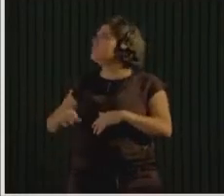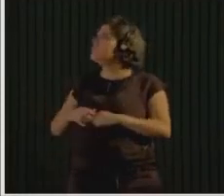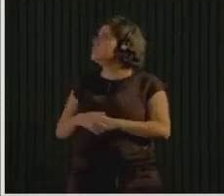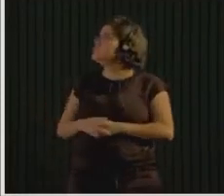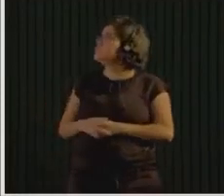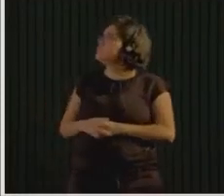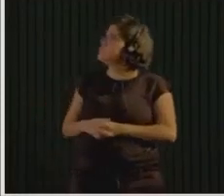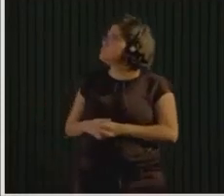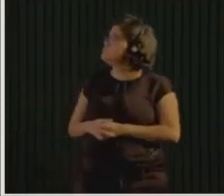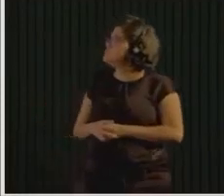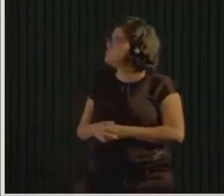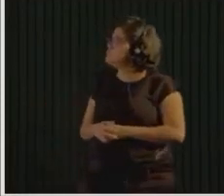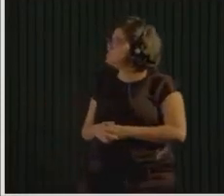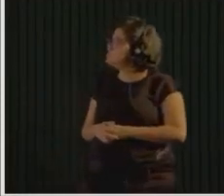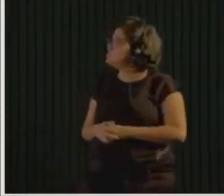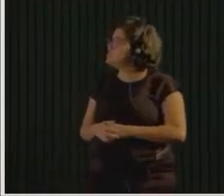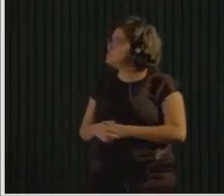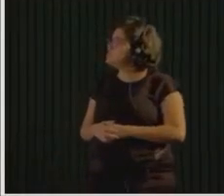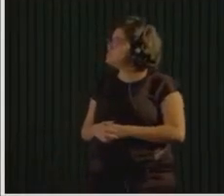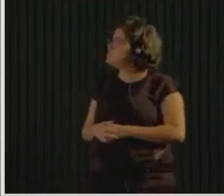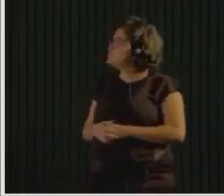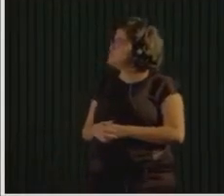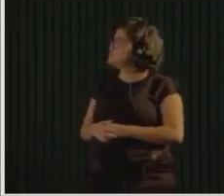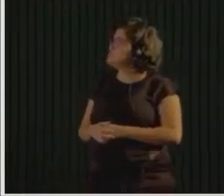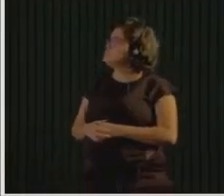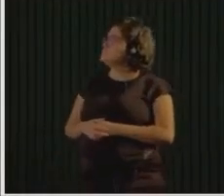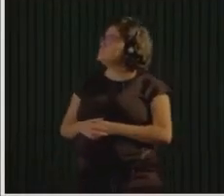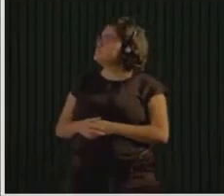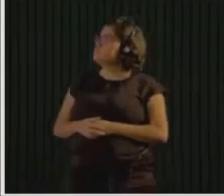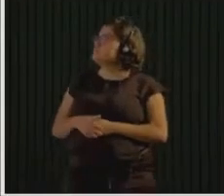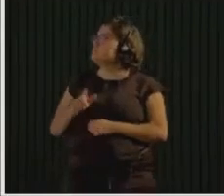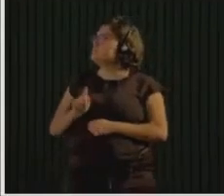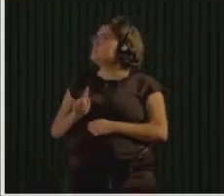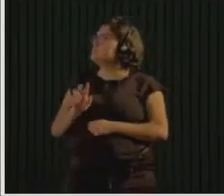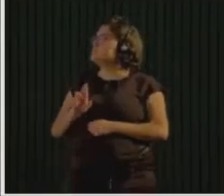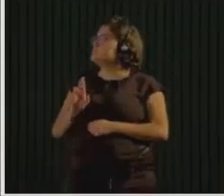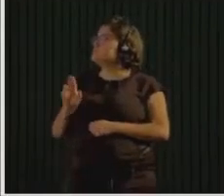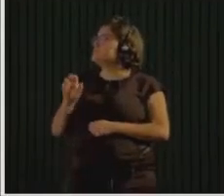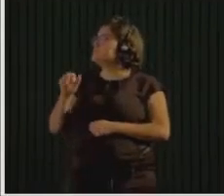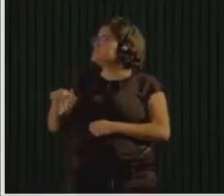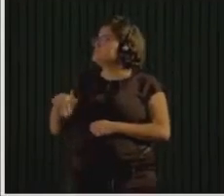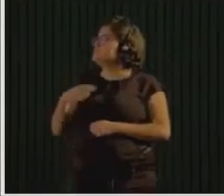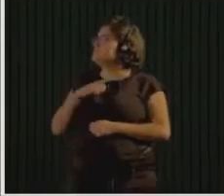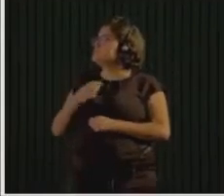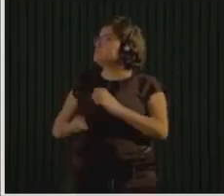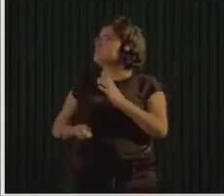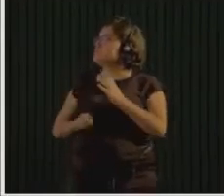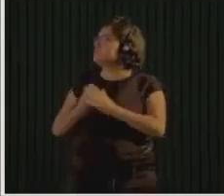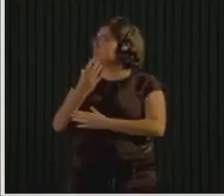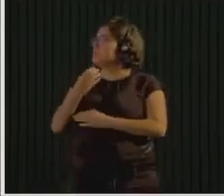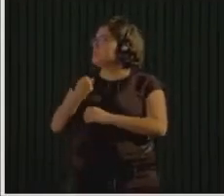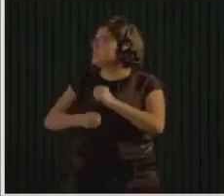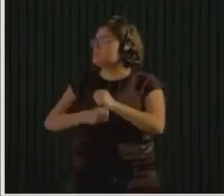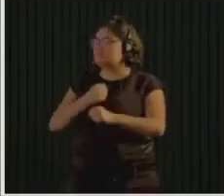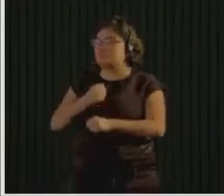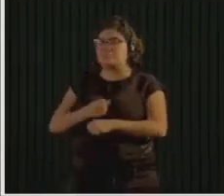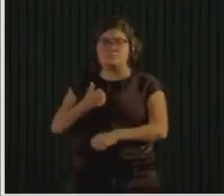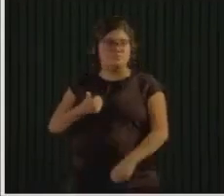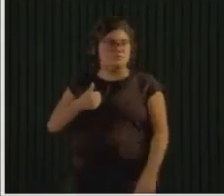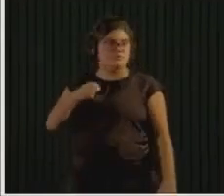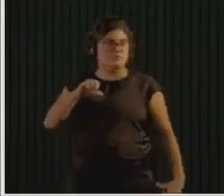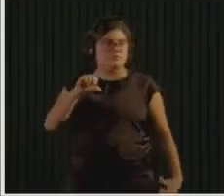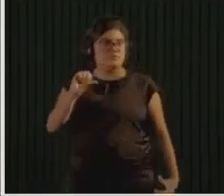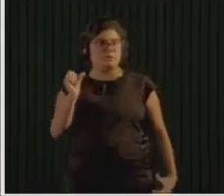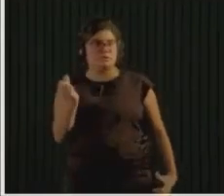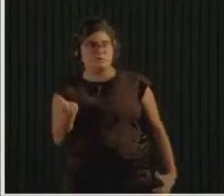The Zero Waste USA was formed back in 1996 as the Grassroots Recycling Network.